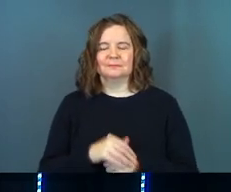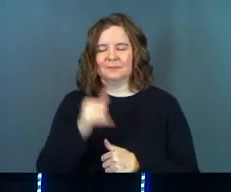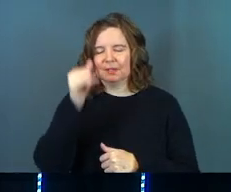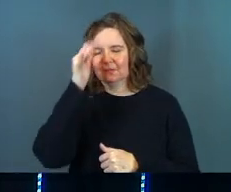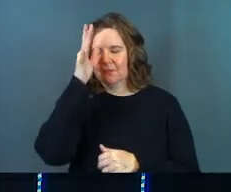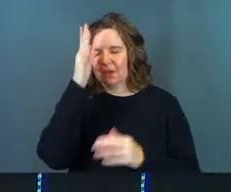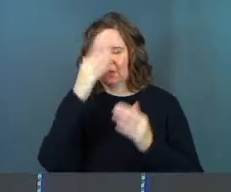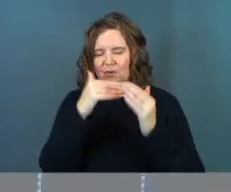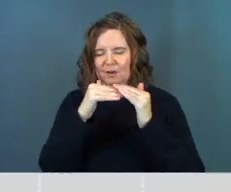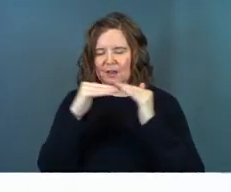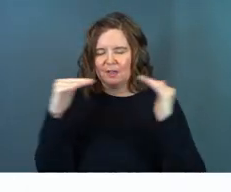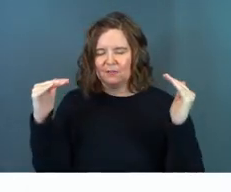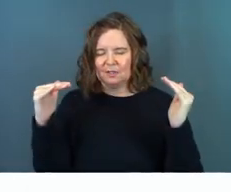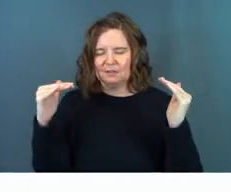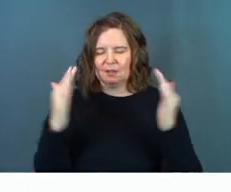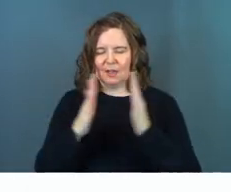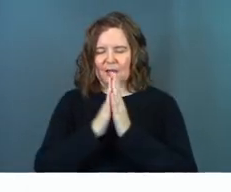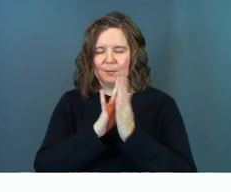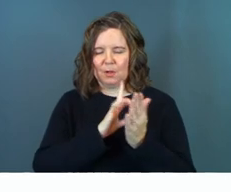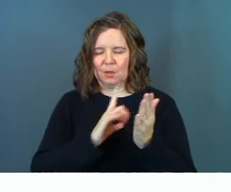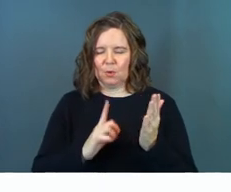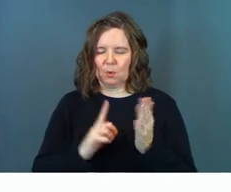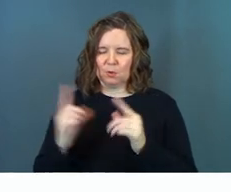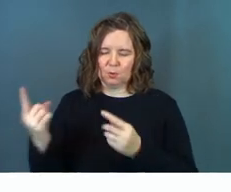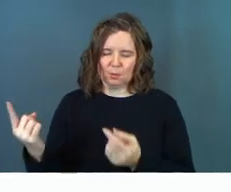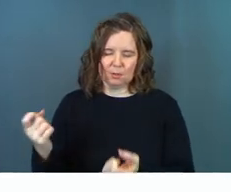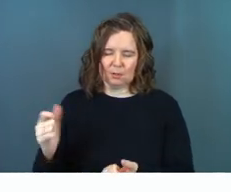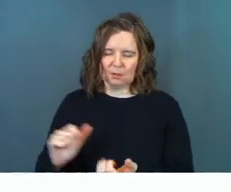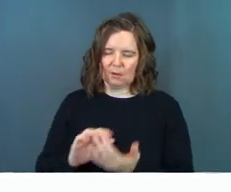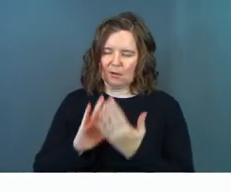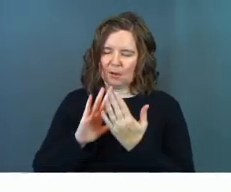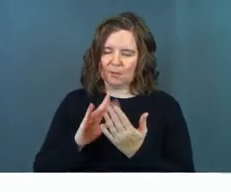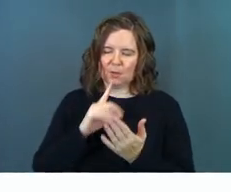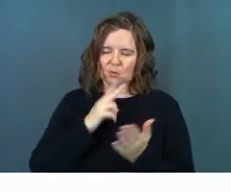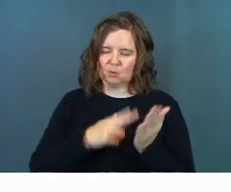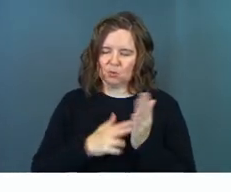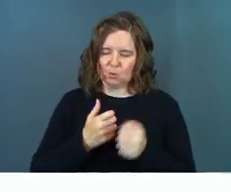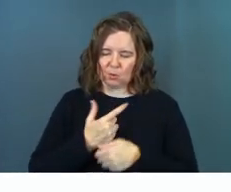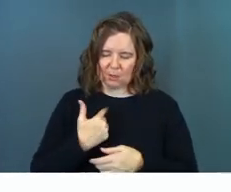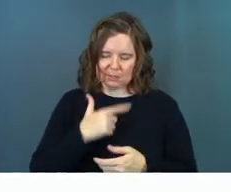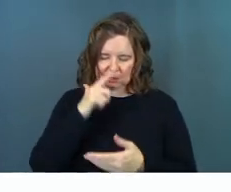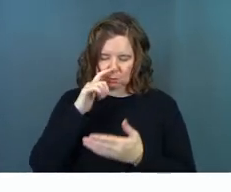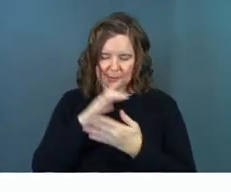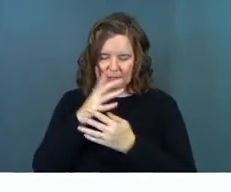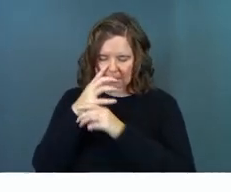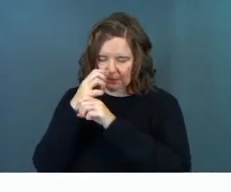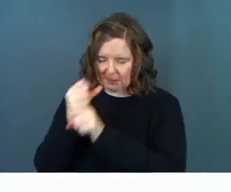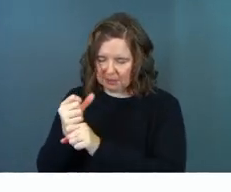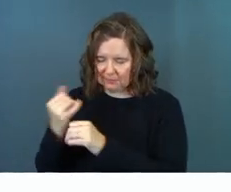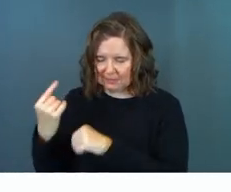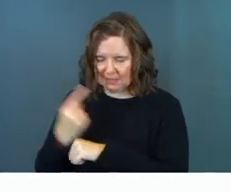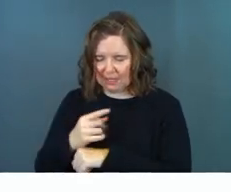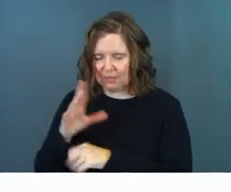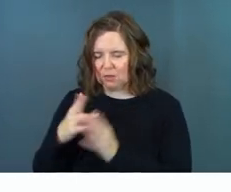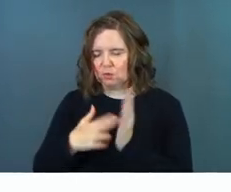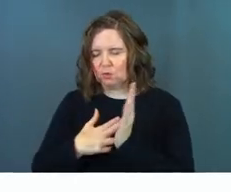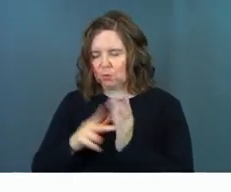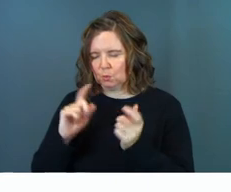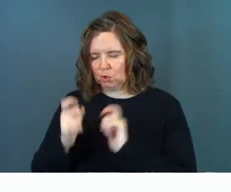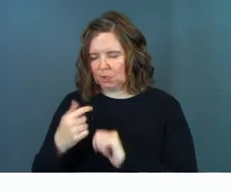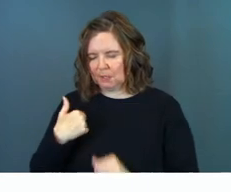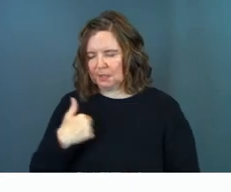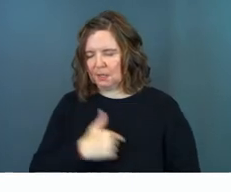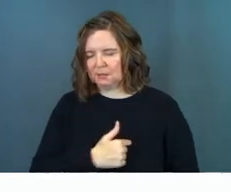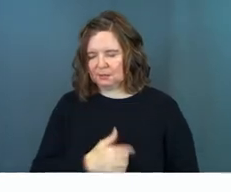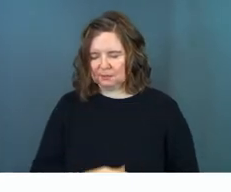Father in heaven, I pray, Lord, that you would come and that your truth would cause us to believe today and that your truth would change